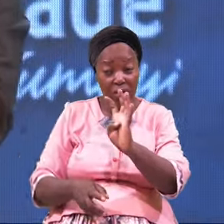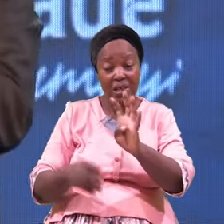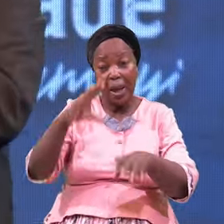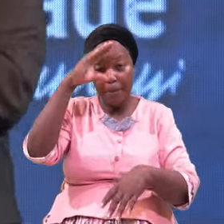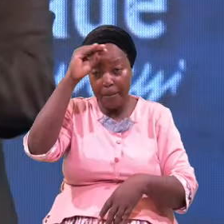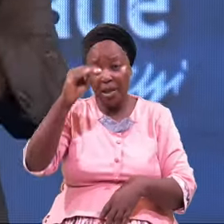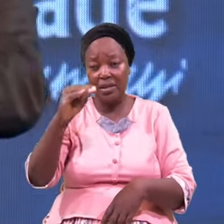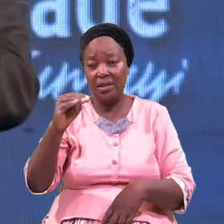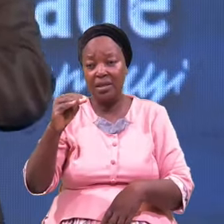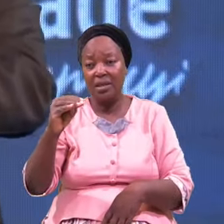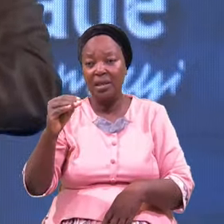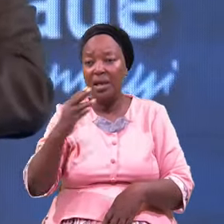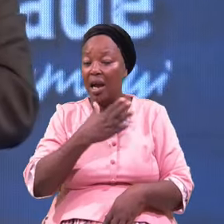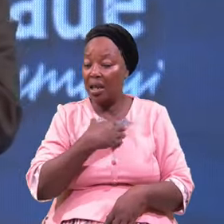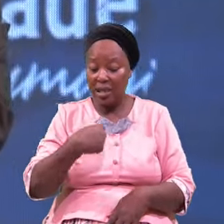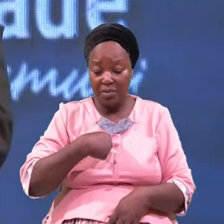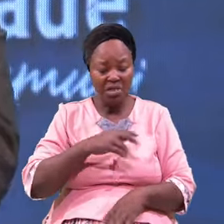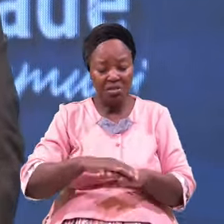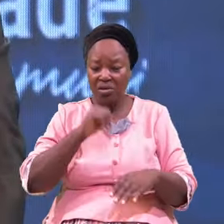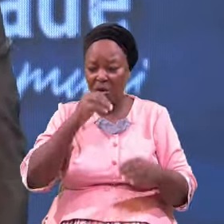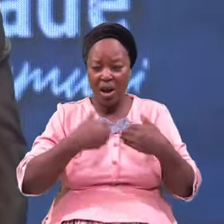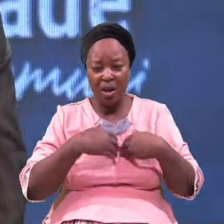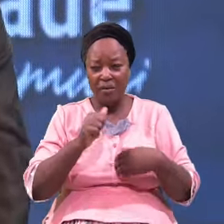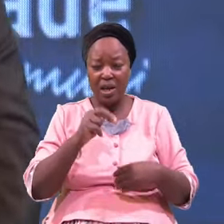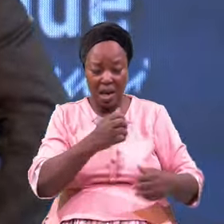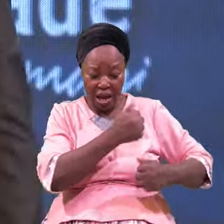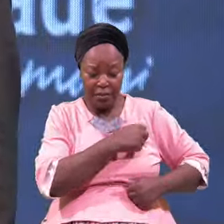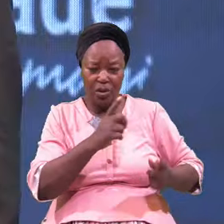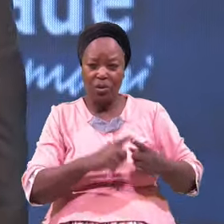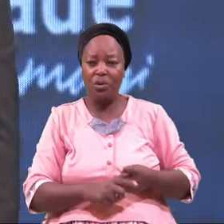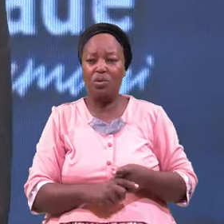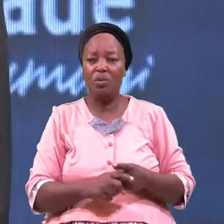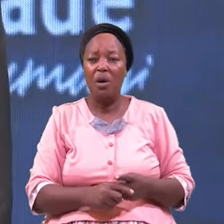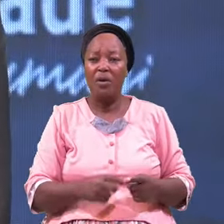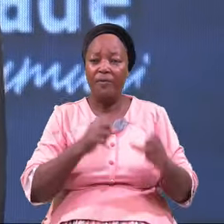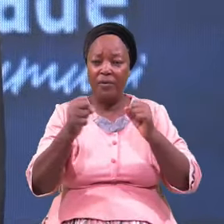And I Don't Have An Army To Match His Own